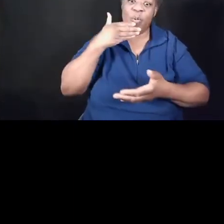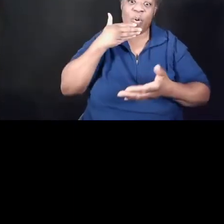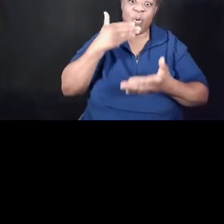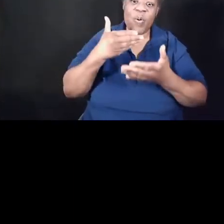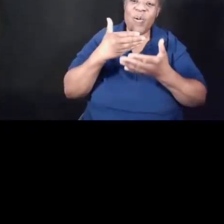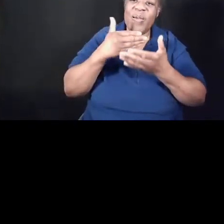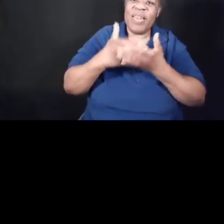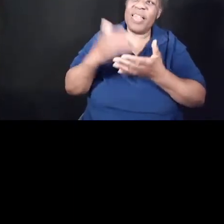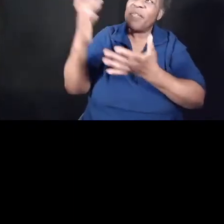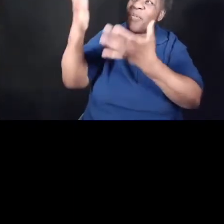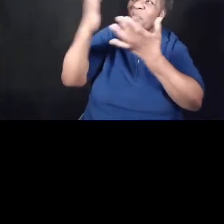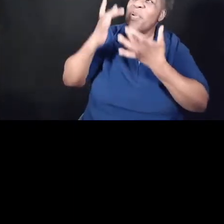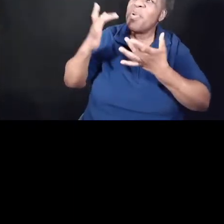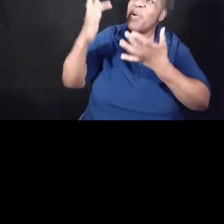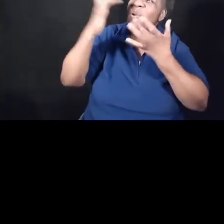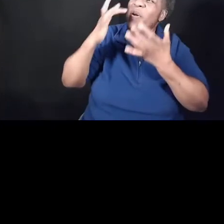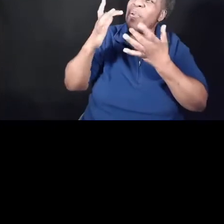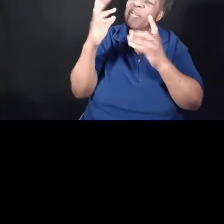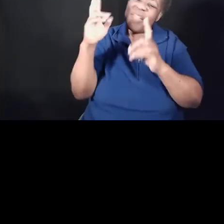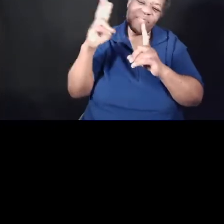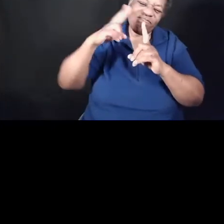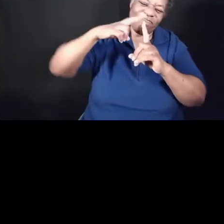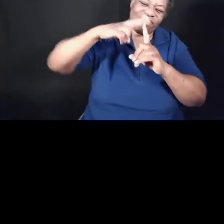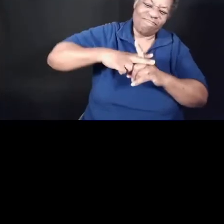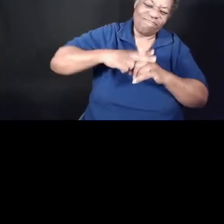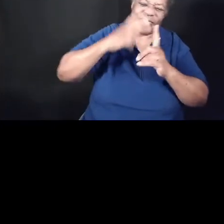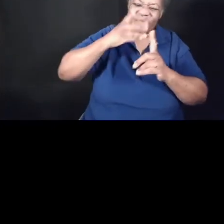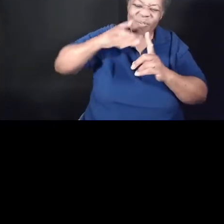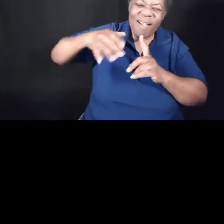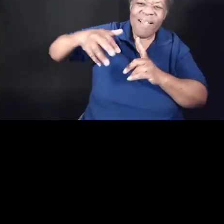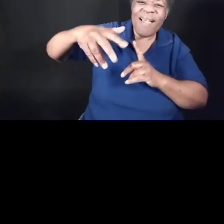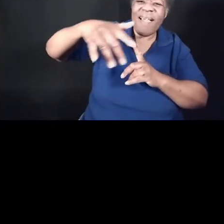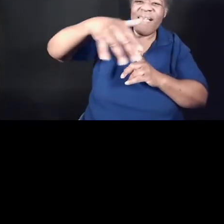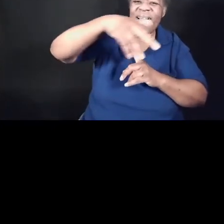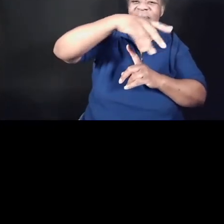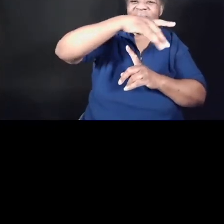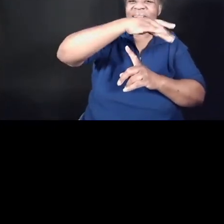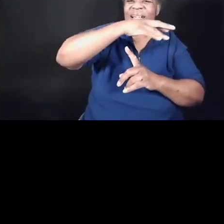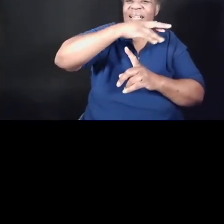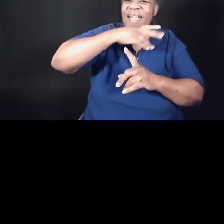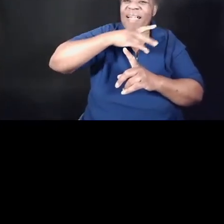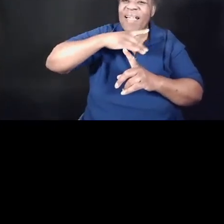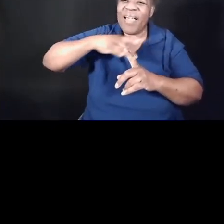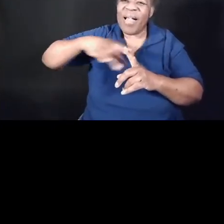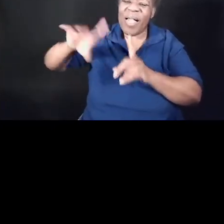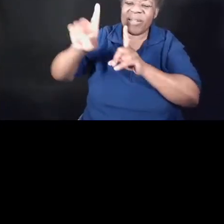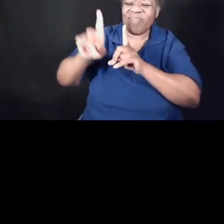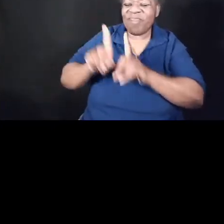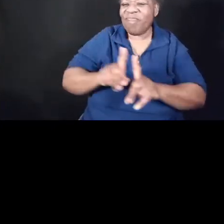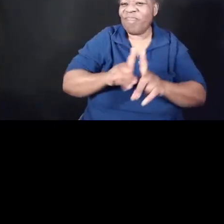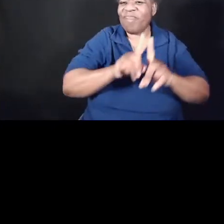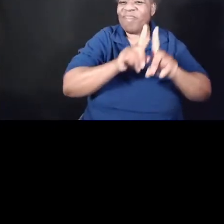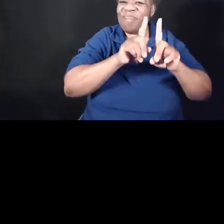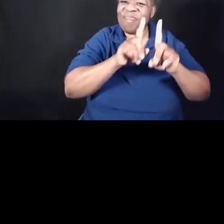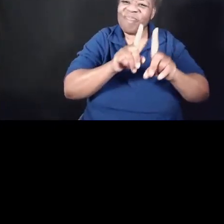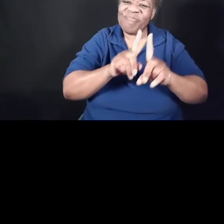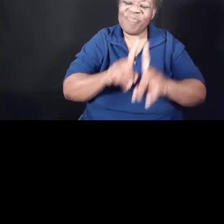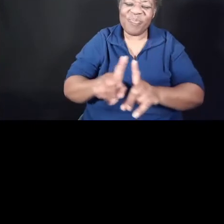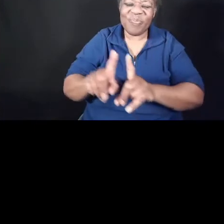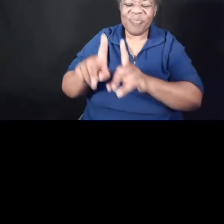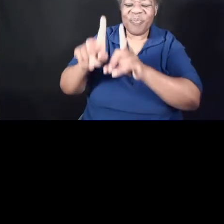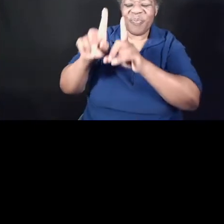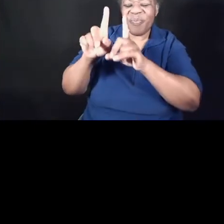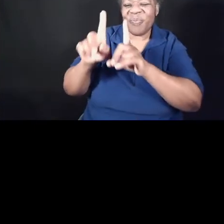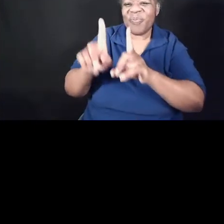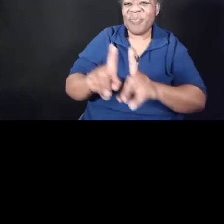me, surrounding me where I go. Everywhere that